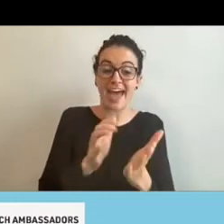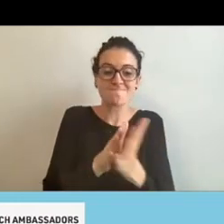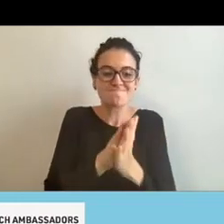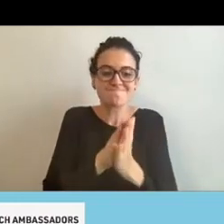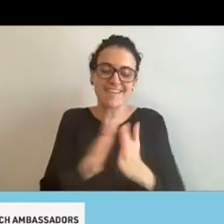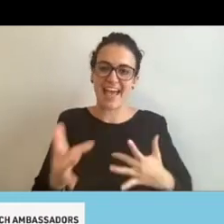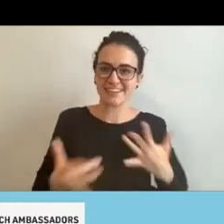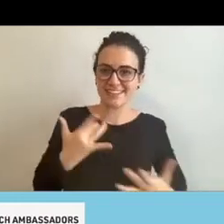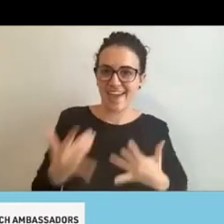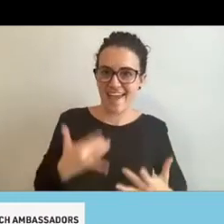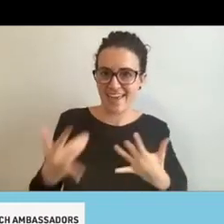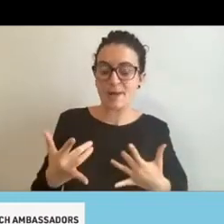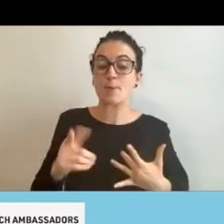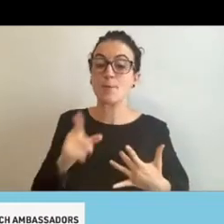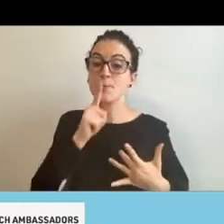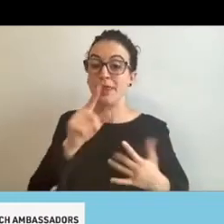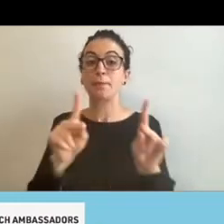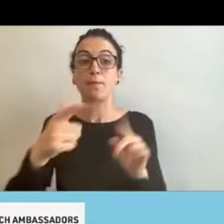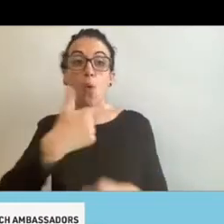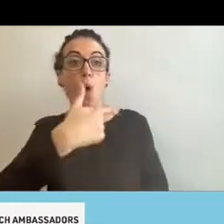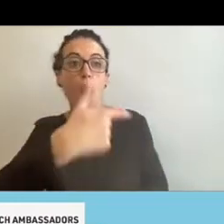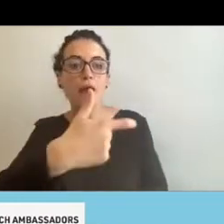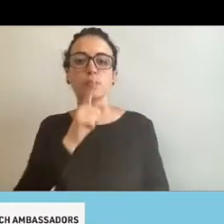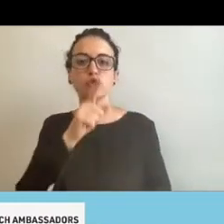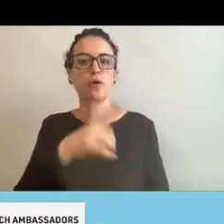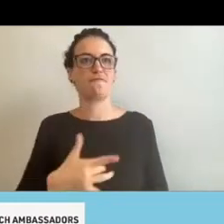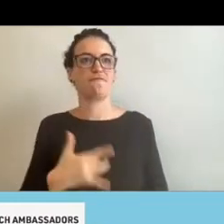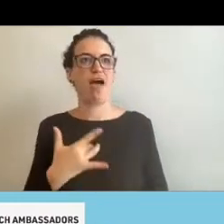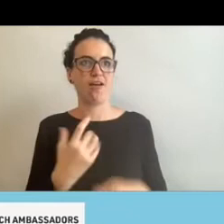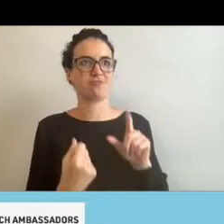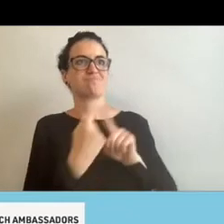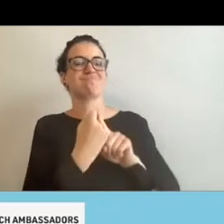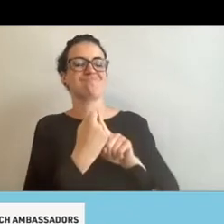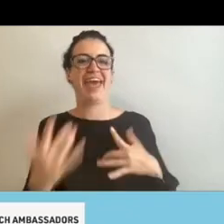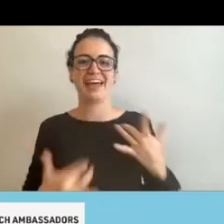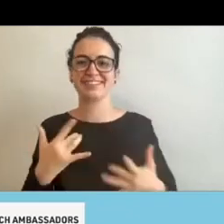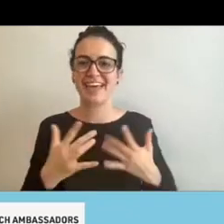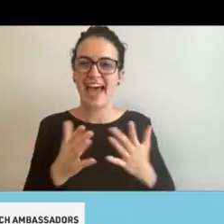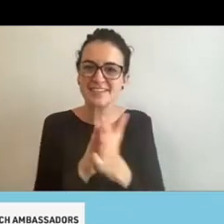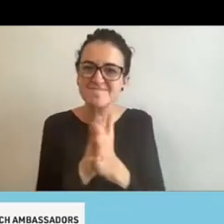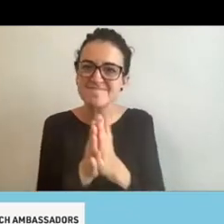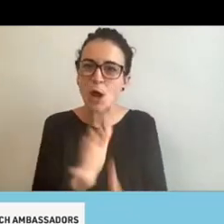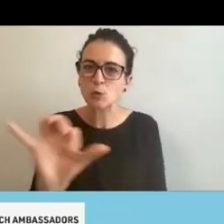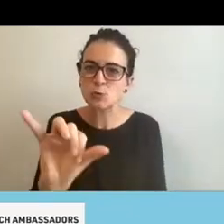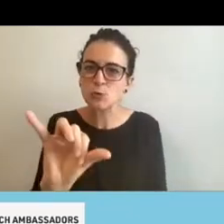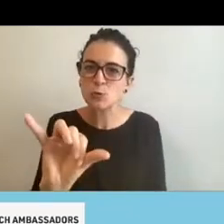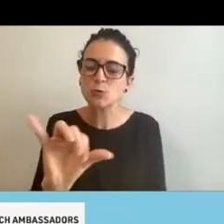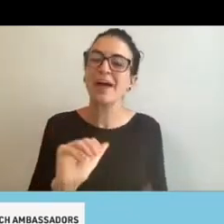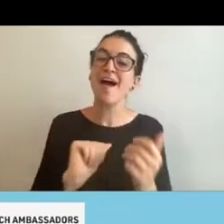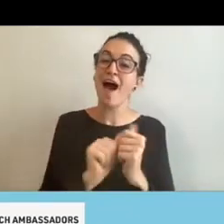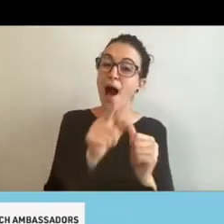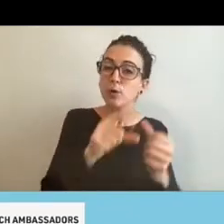had to transfer the attendees at your events, um, your excellent advocates, you know, for yourself and for others.